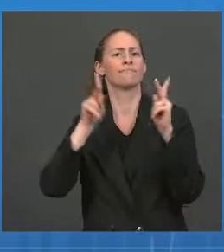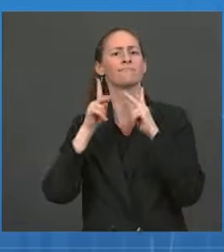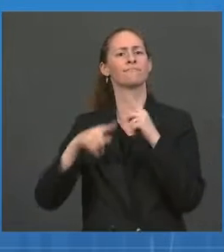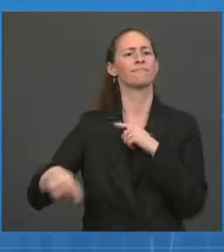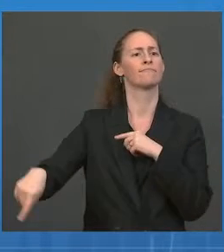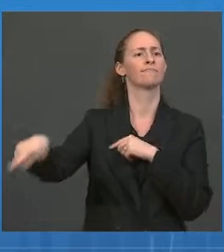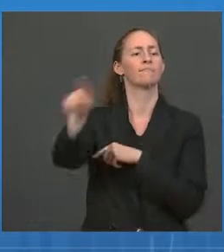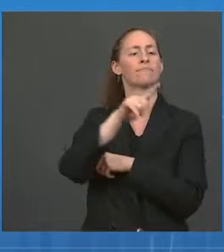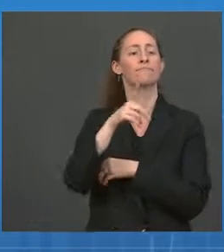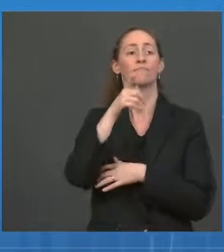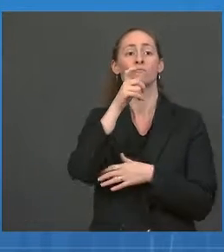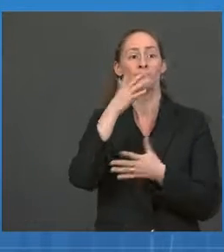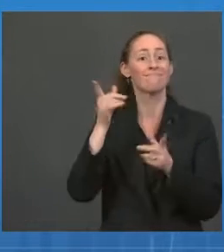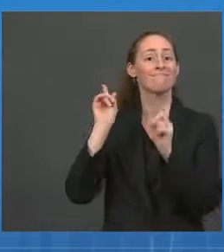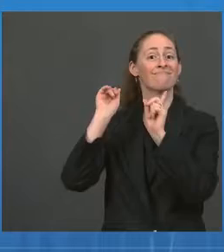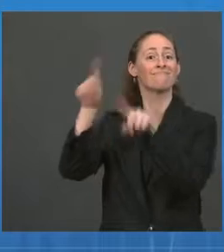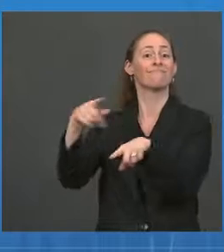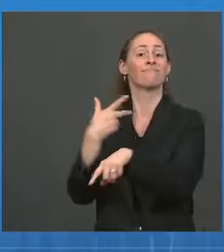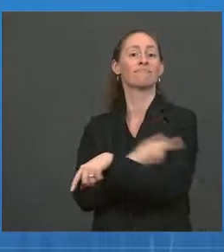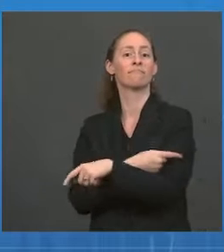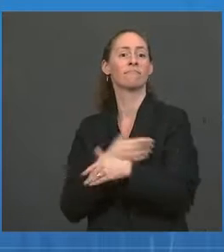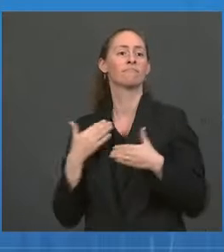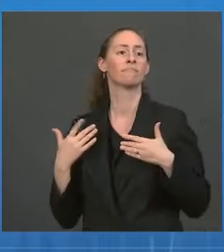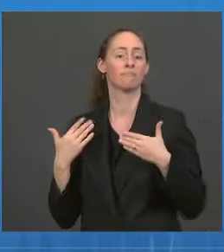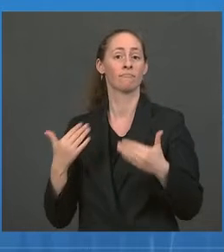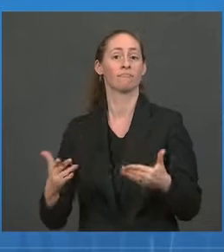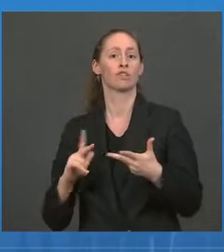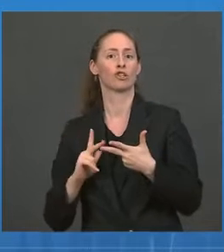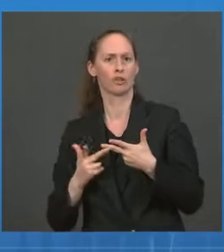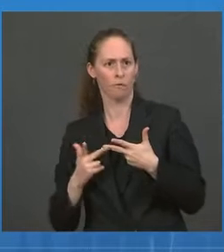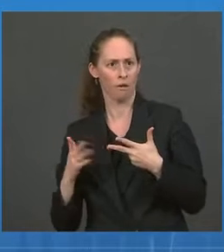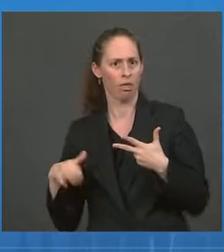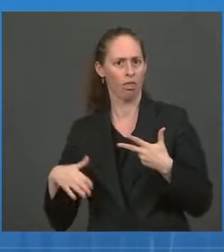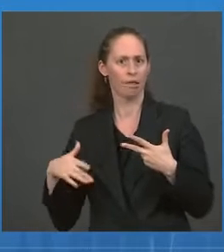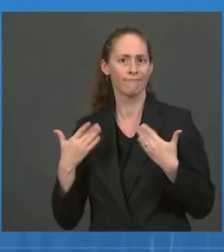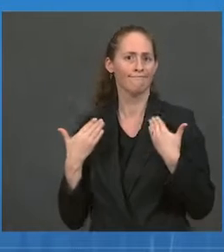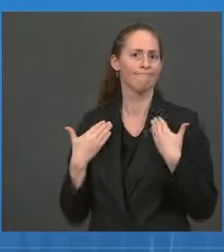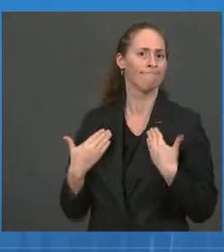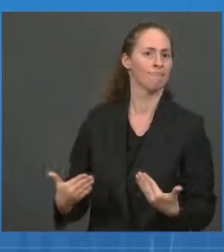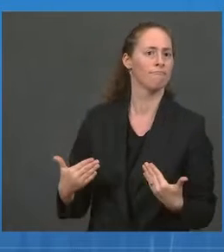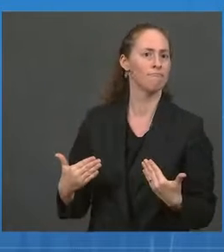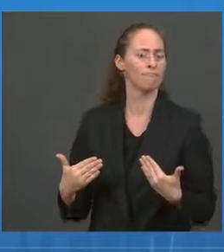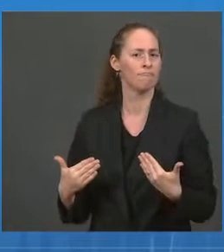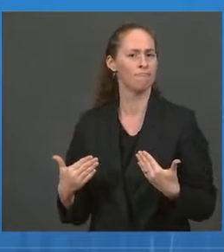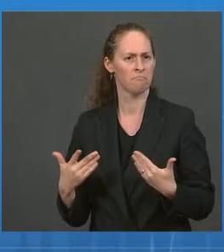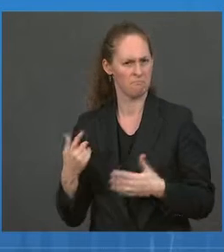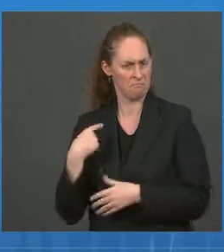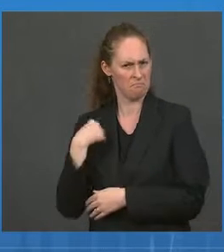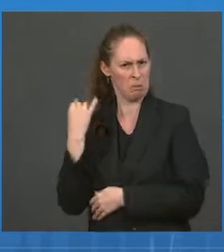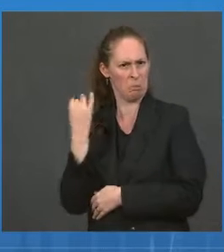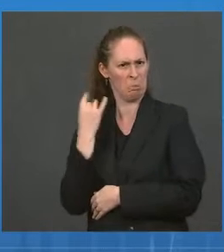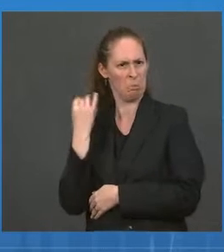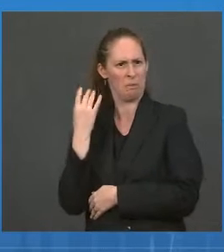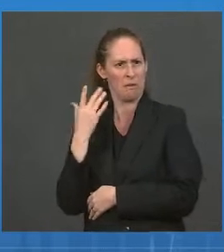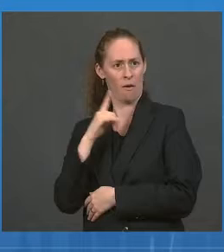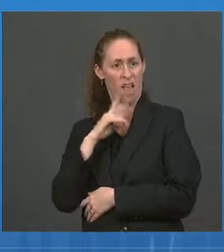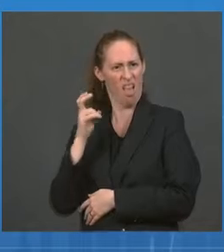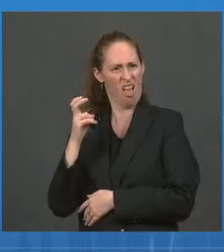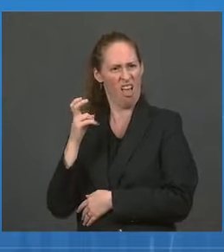even if they're not eligible yet. And some have done that by saying it's their first dose instead of their third. So